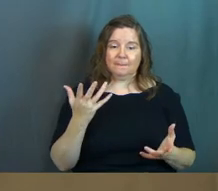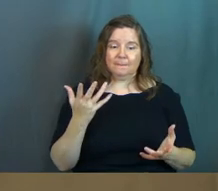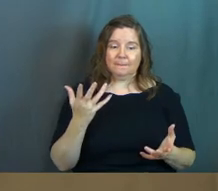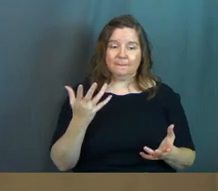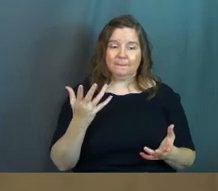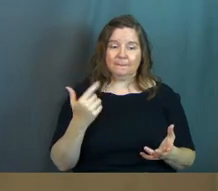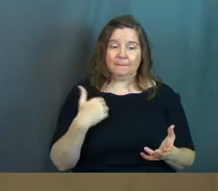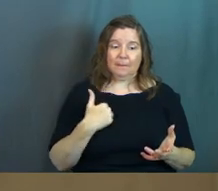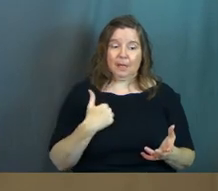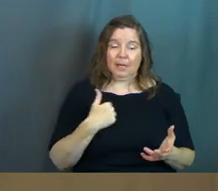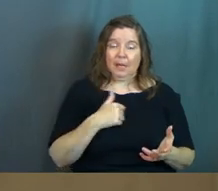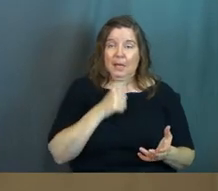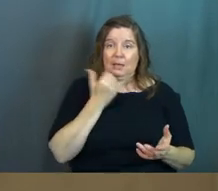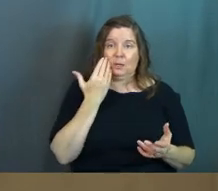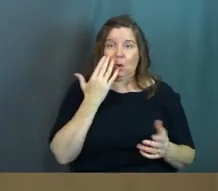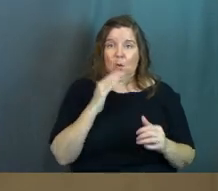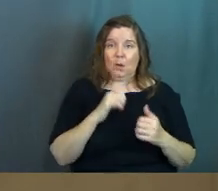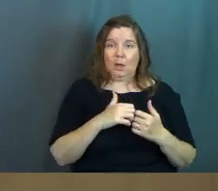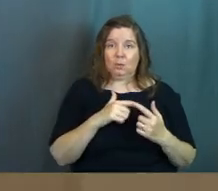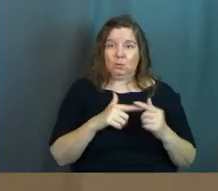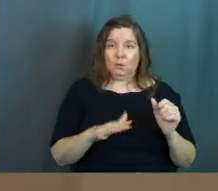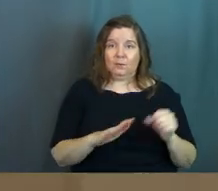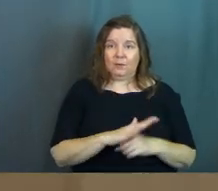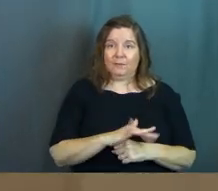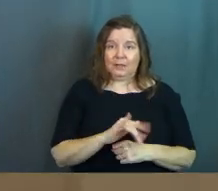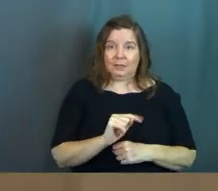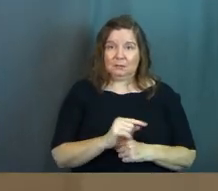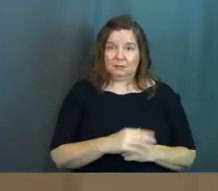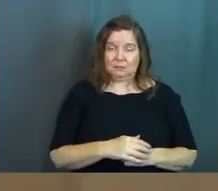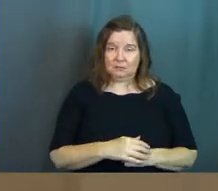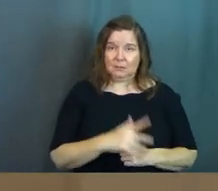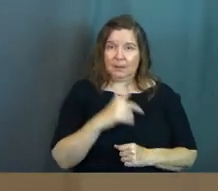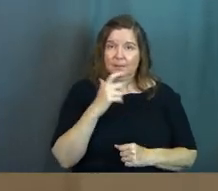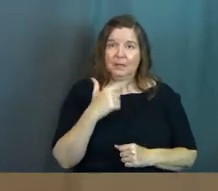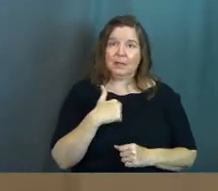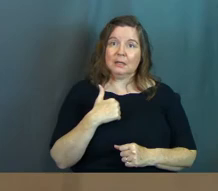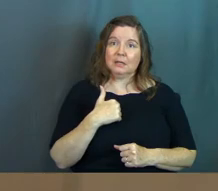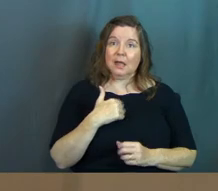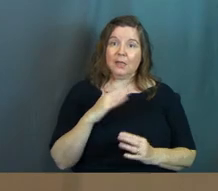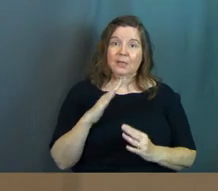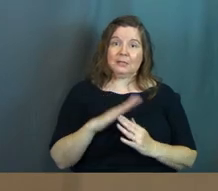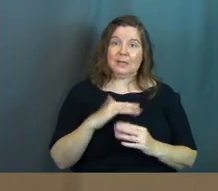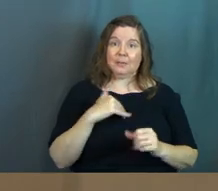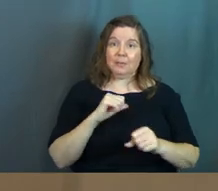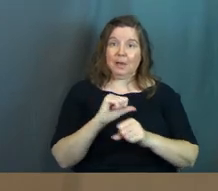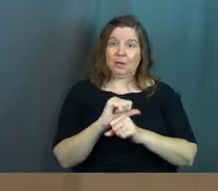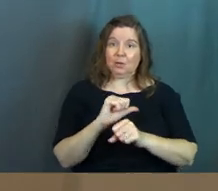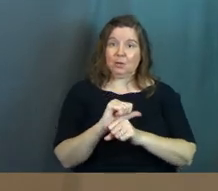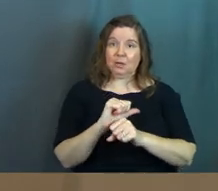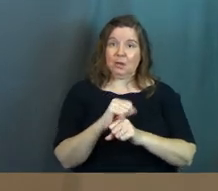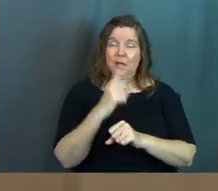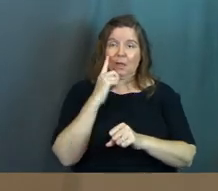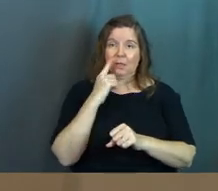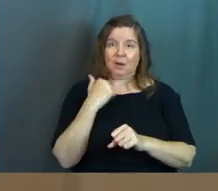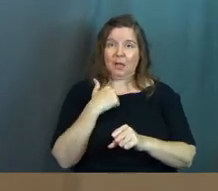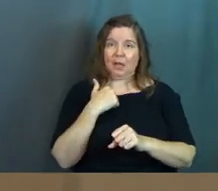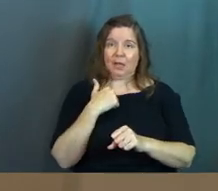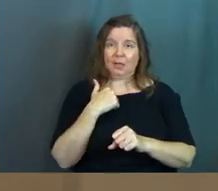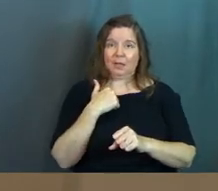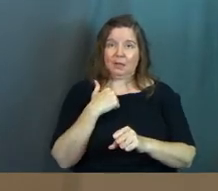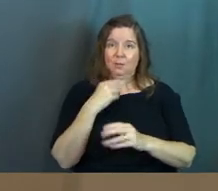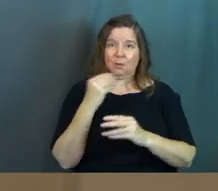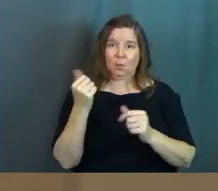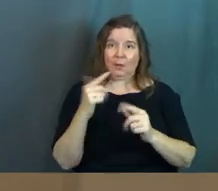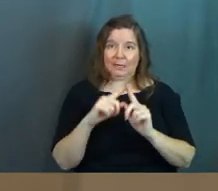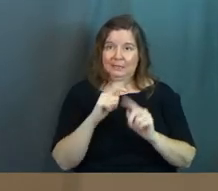And I didn't know how to fulfill it. Because at the very top of my career, I thought it was going to go away.